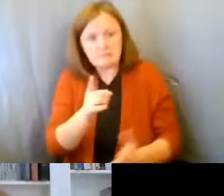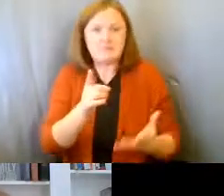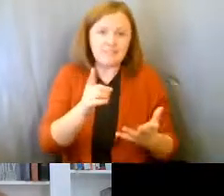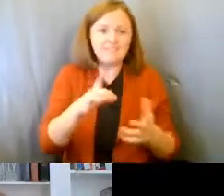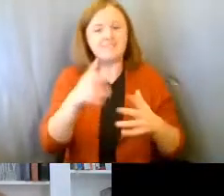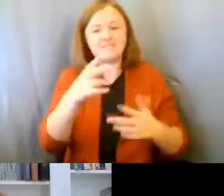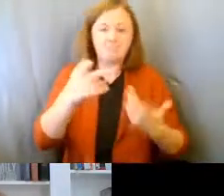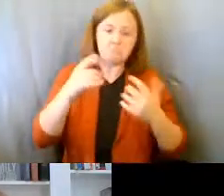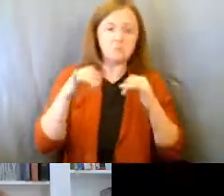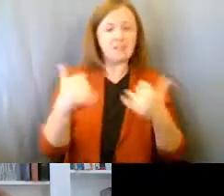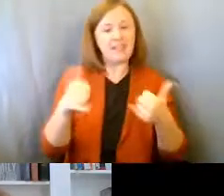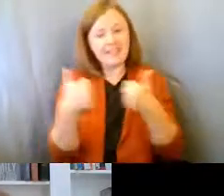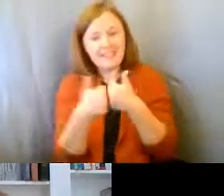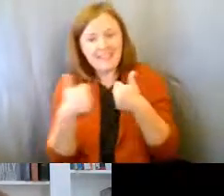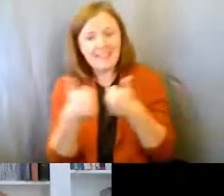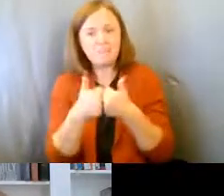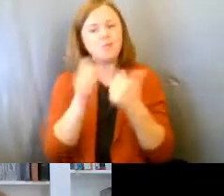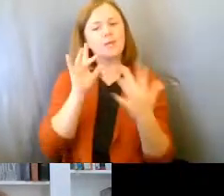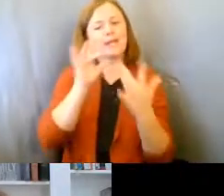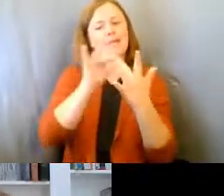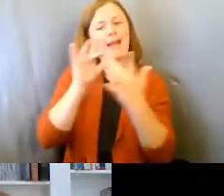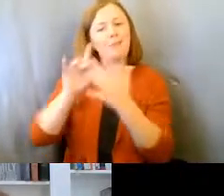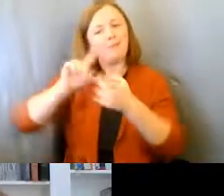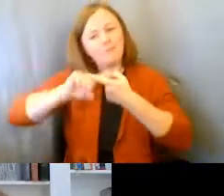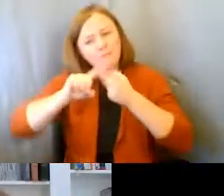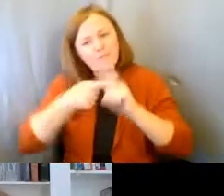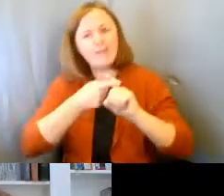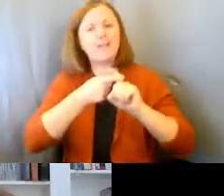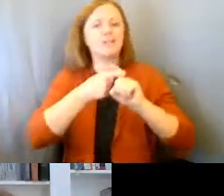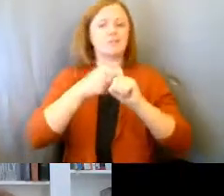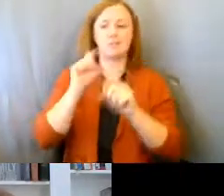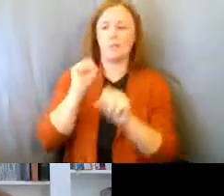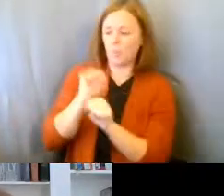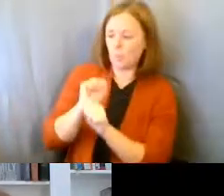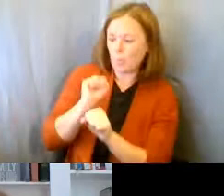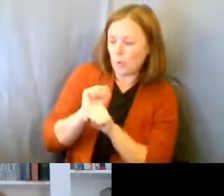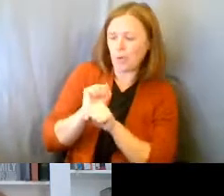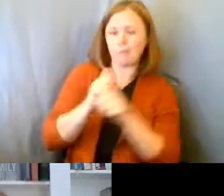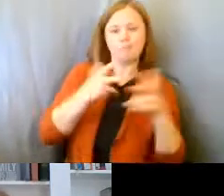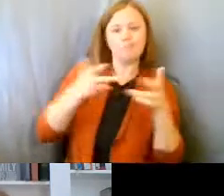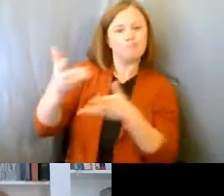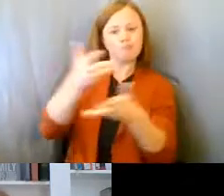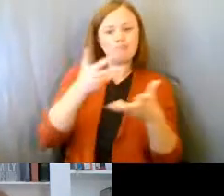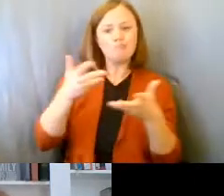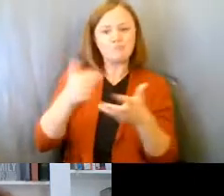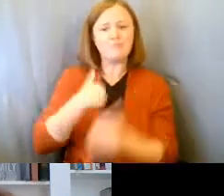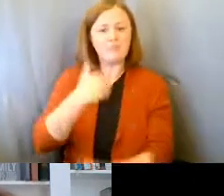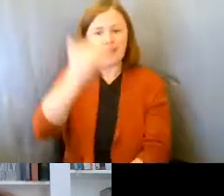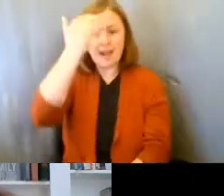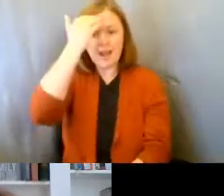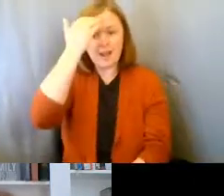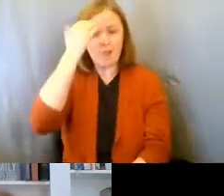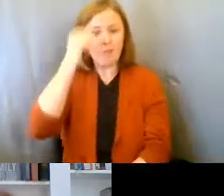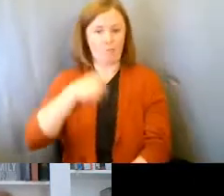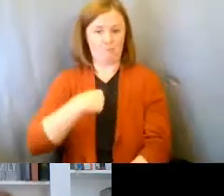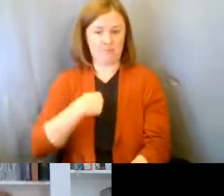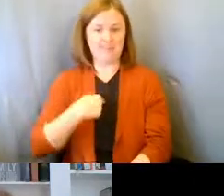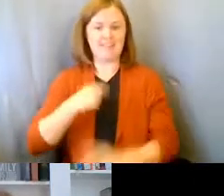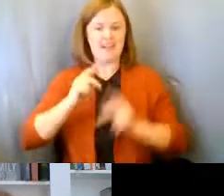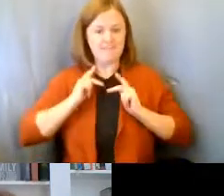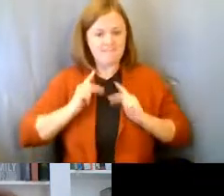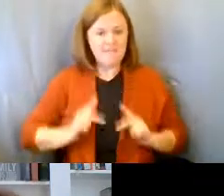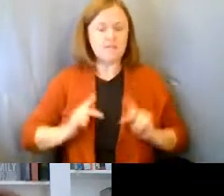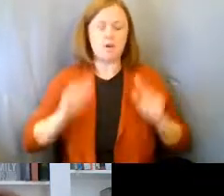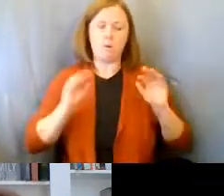games, to, um, connect with your friends, to connect through work, to do all kinds of things. And I know that for me right now, that physical